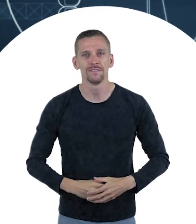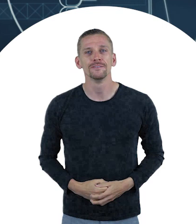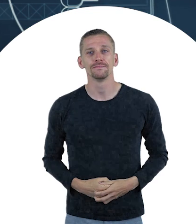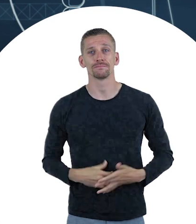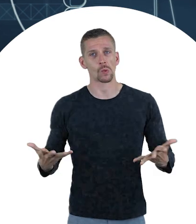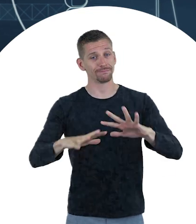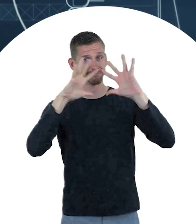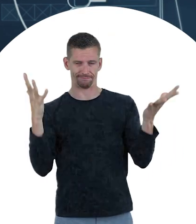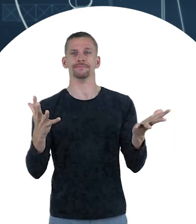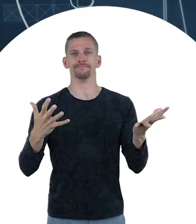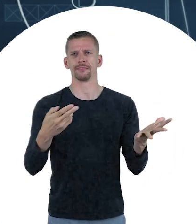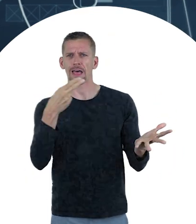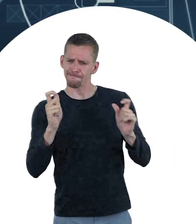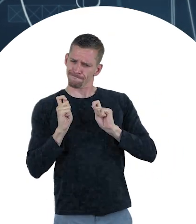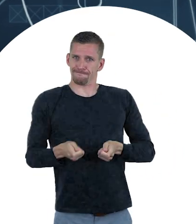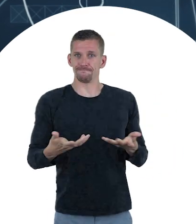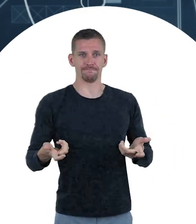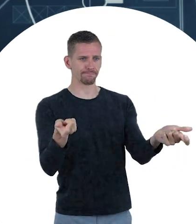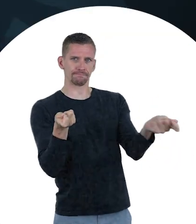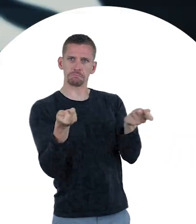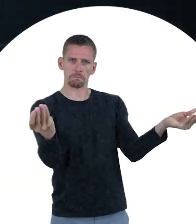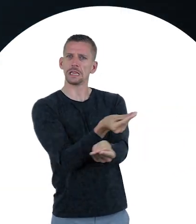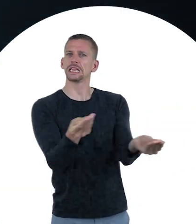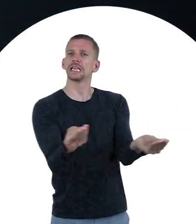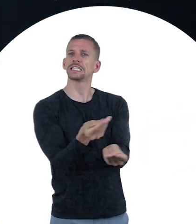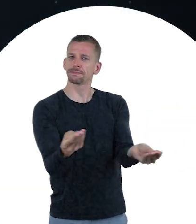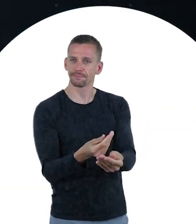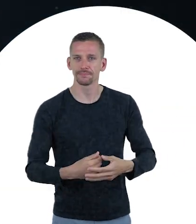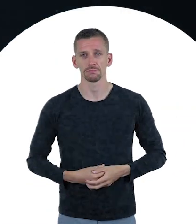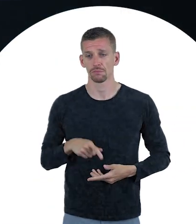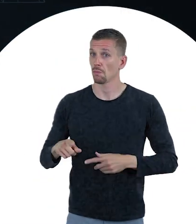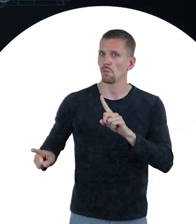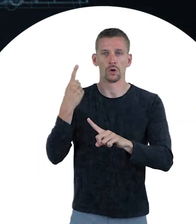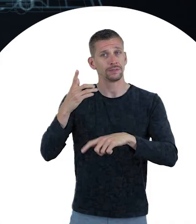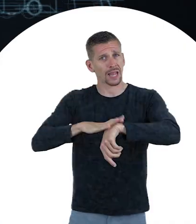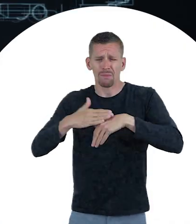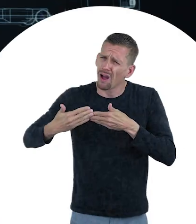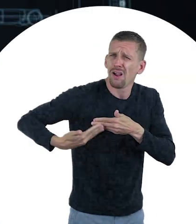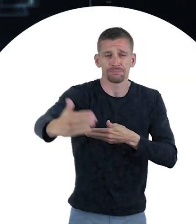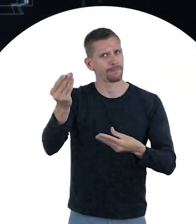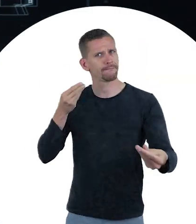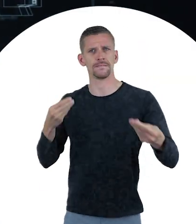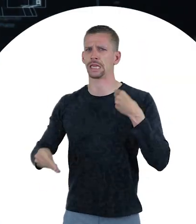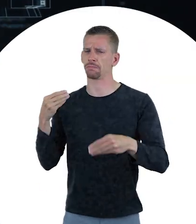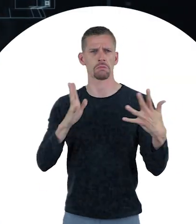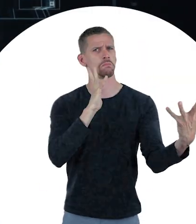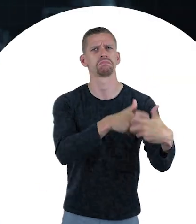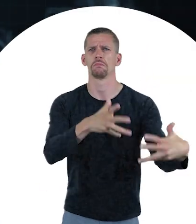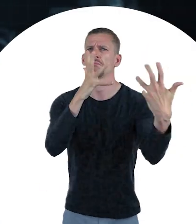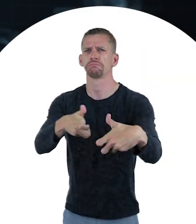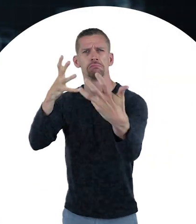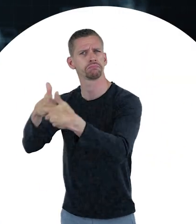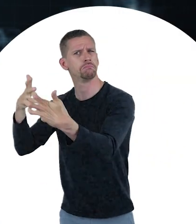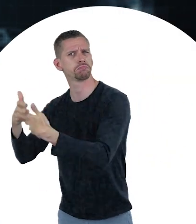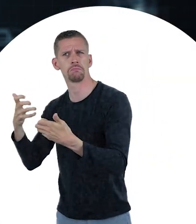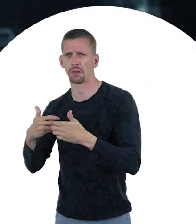This is why we call it an enabler. FRMCS must remain flexible over time so as to